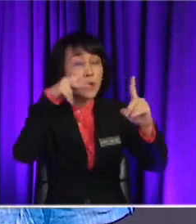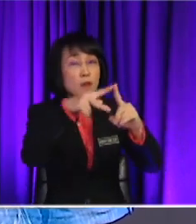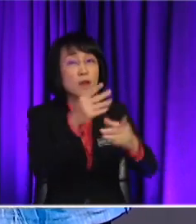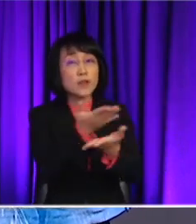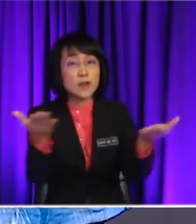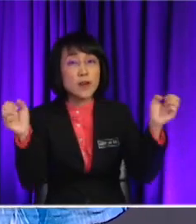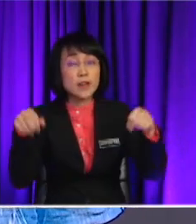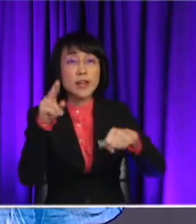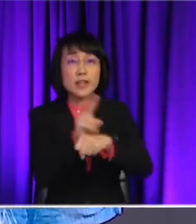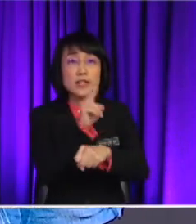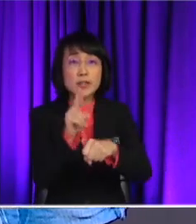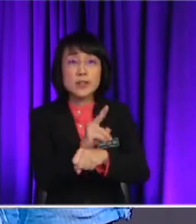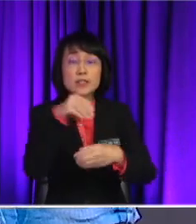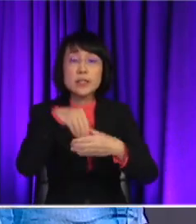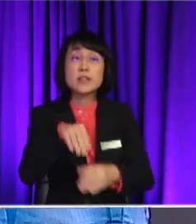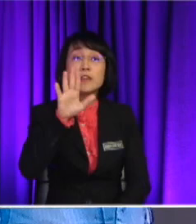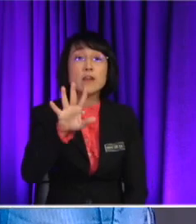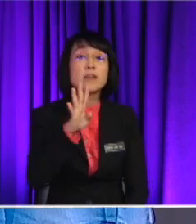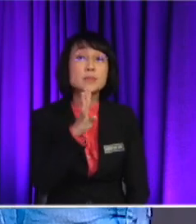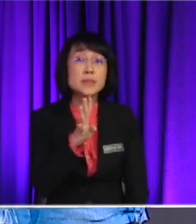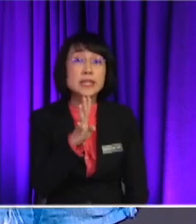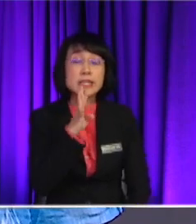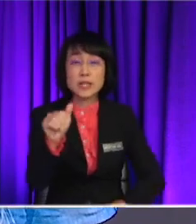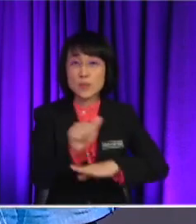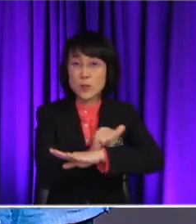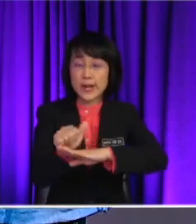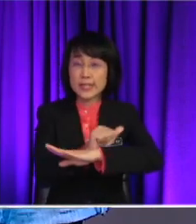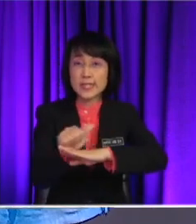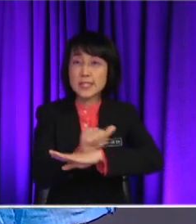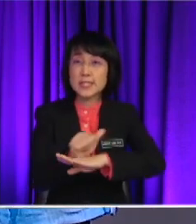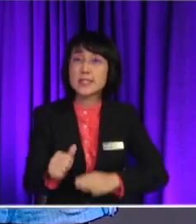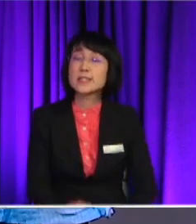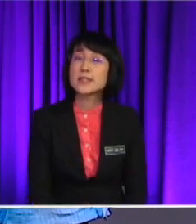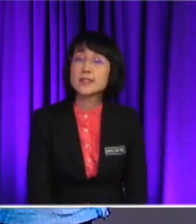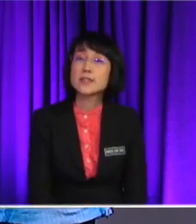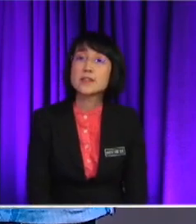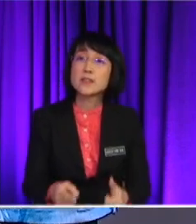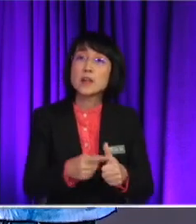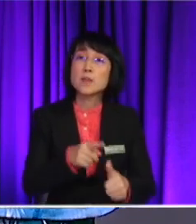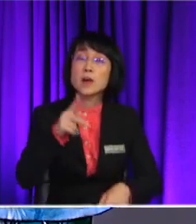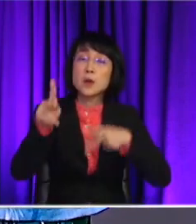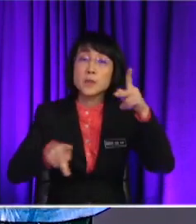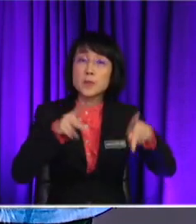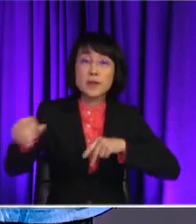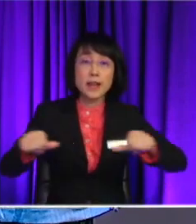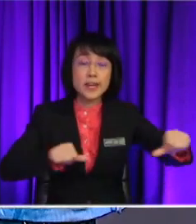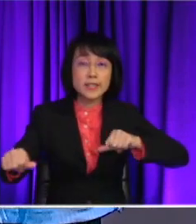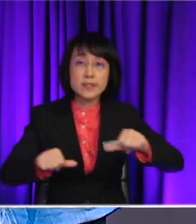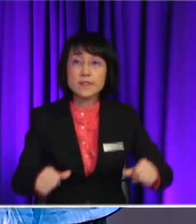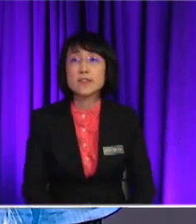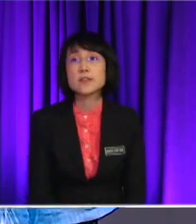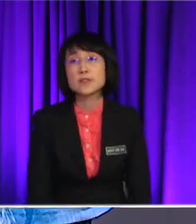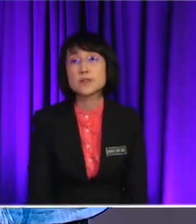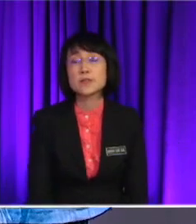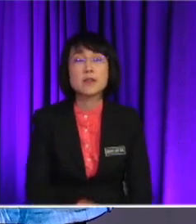speaking practice, okay? Okay. Okay. So, let's see. All right. So, first one, we talk about the human activities, right? Mm So, we talk about some of the